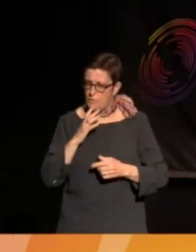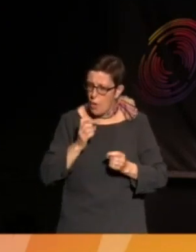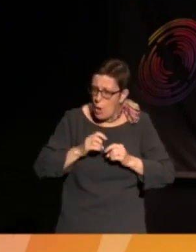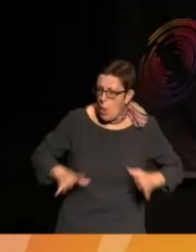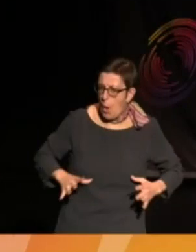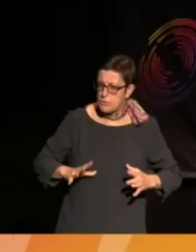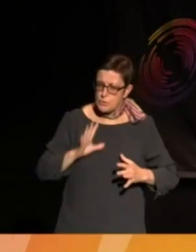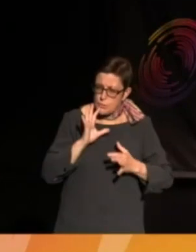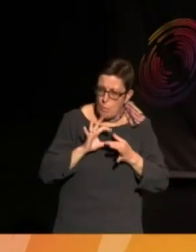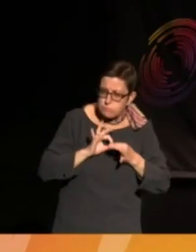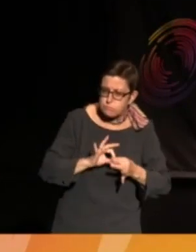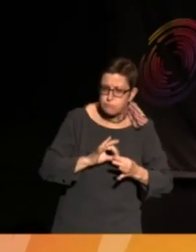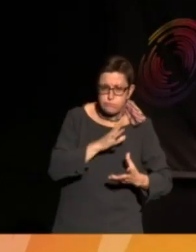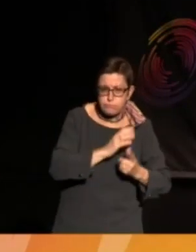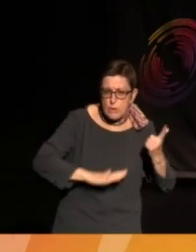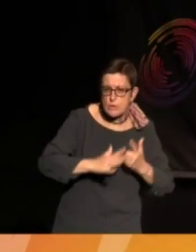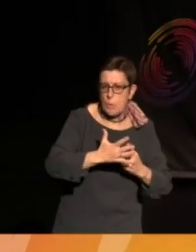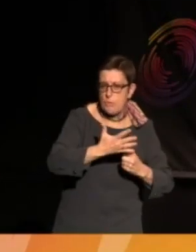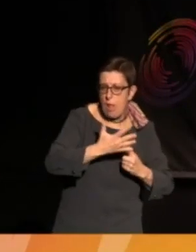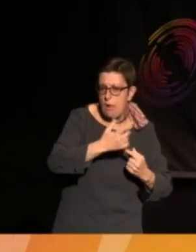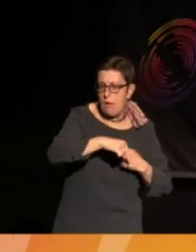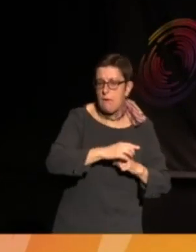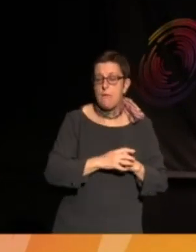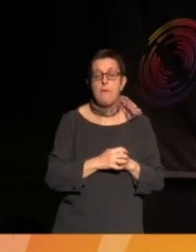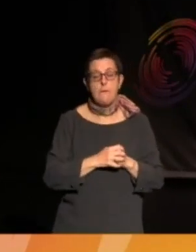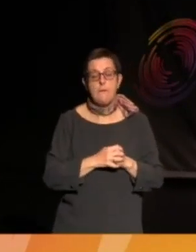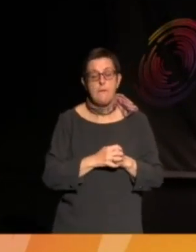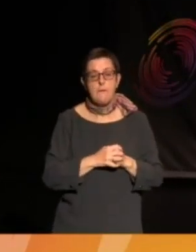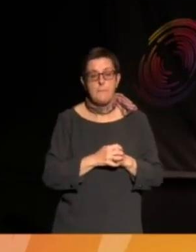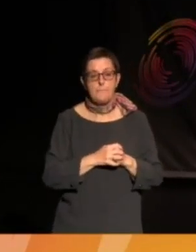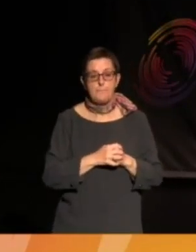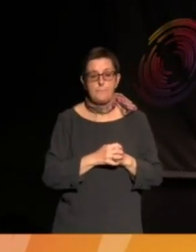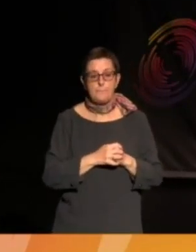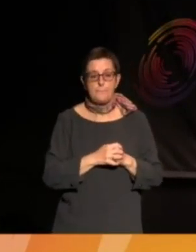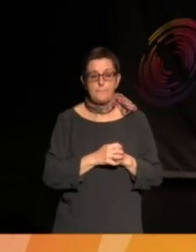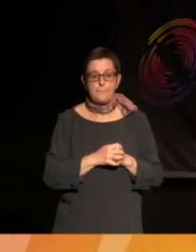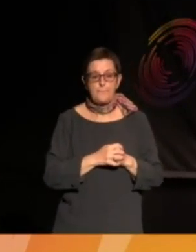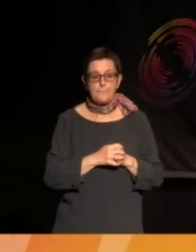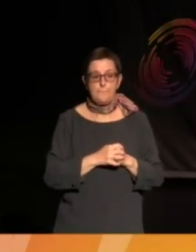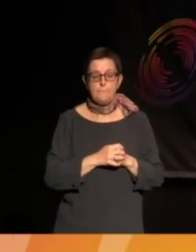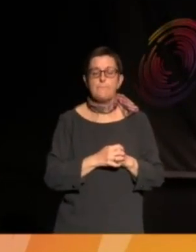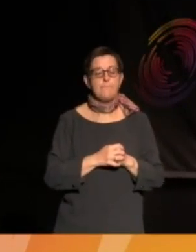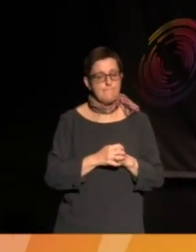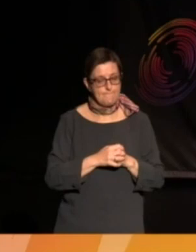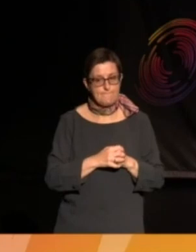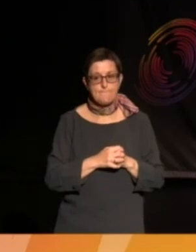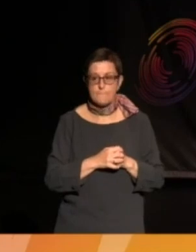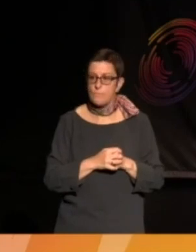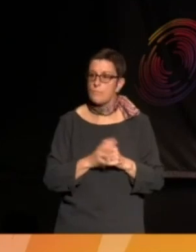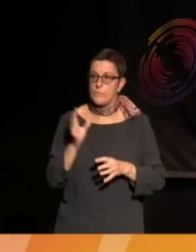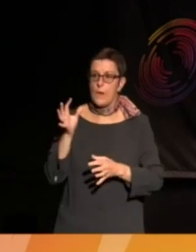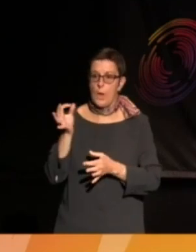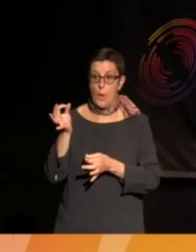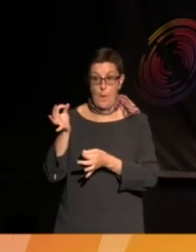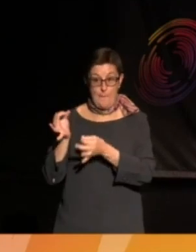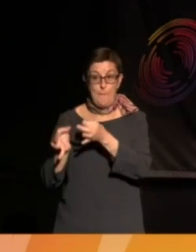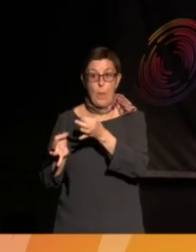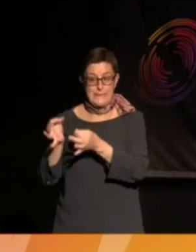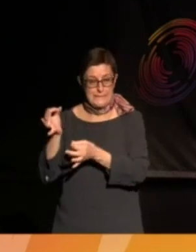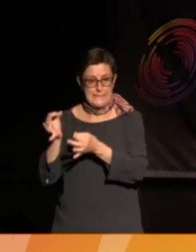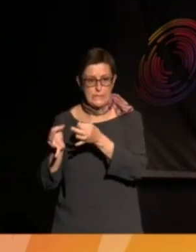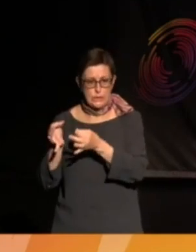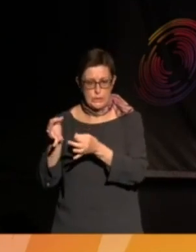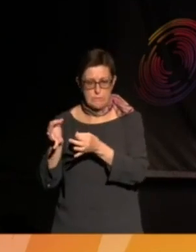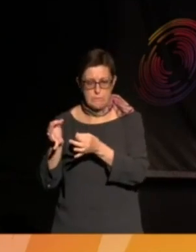It's a big pressure, I think, on politicians, artists who say that they have